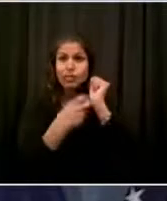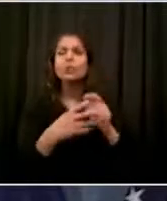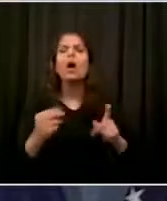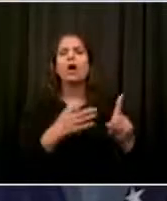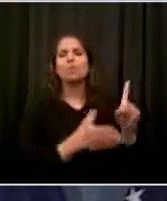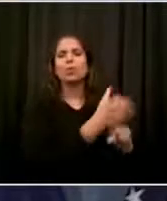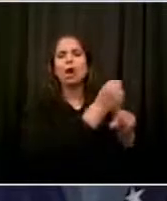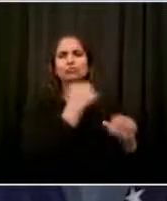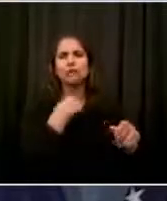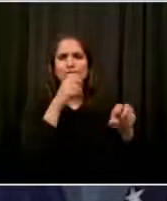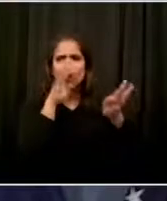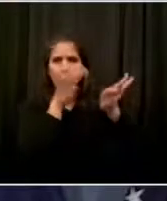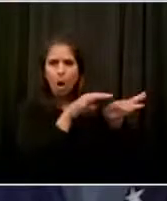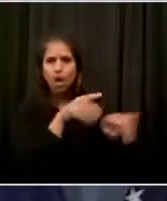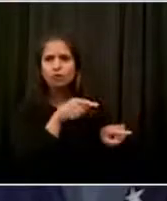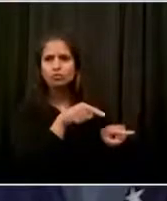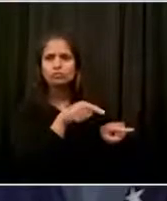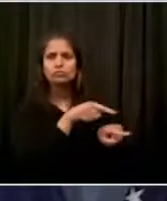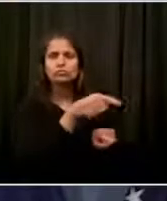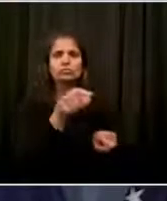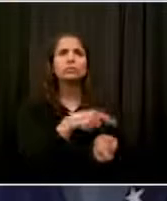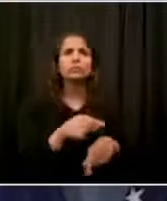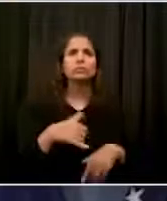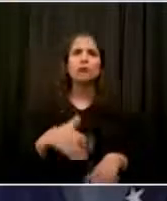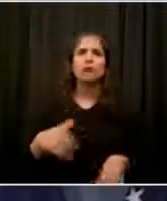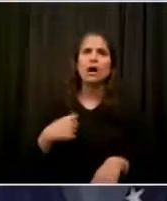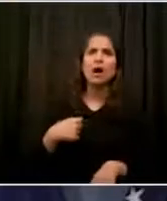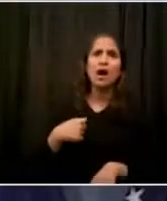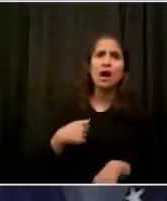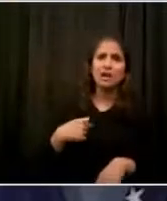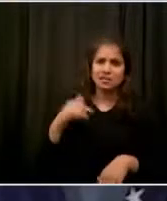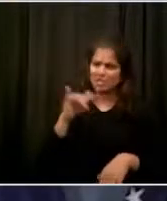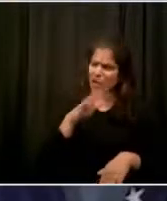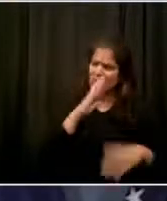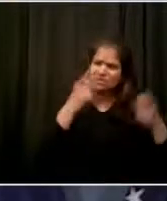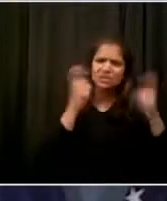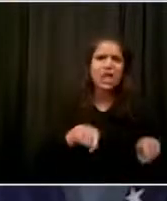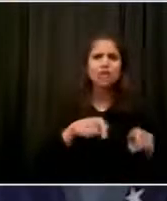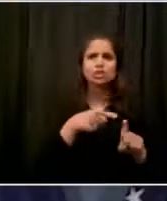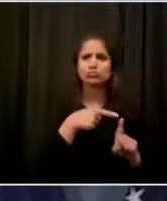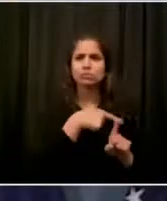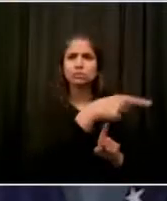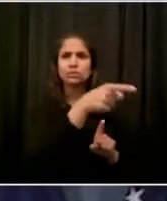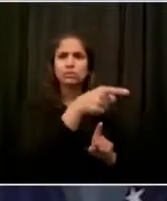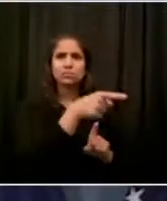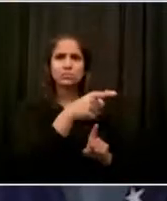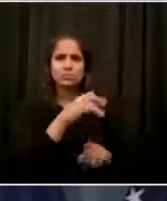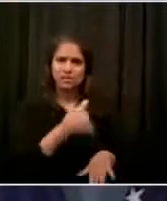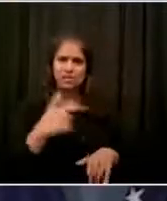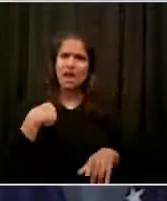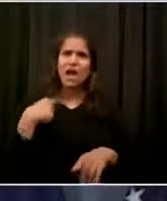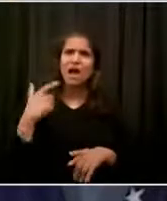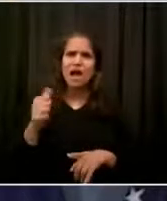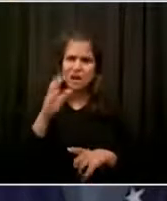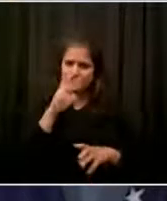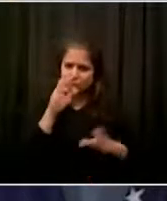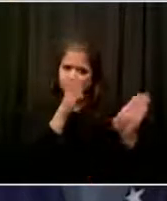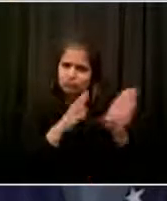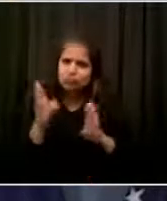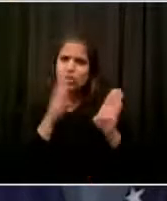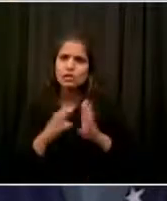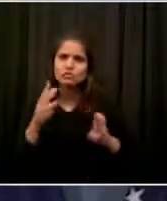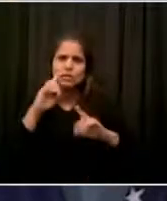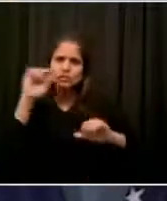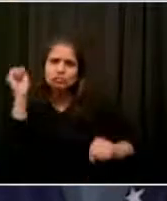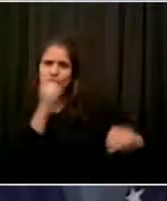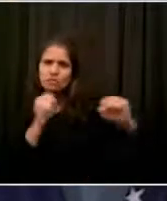me what the NYPD had received earlier that day, that afternoon, the threat to that area, the threat of violence coming from an organization that